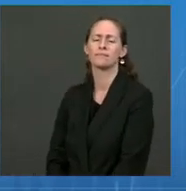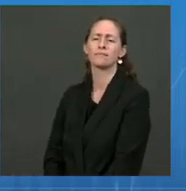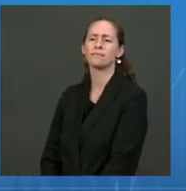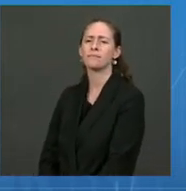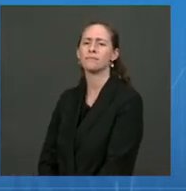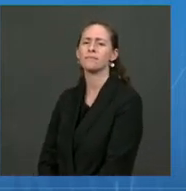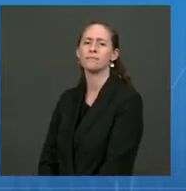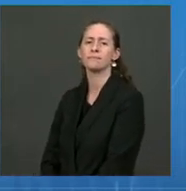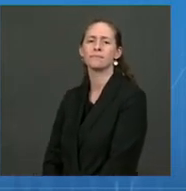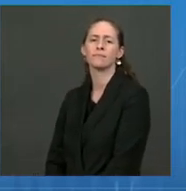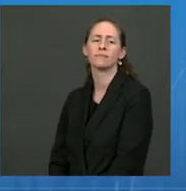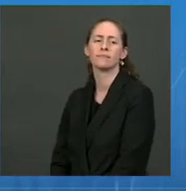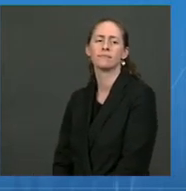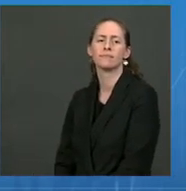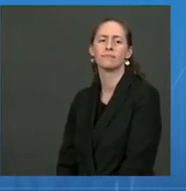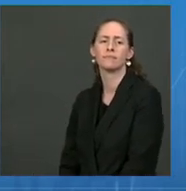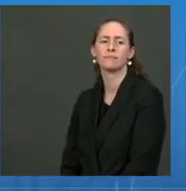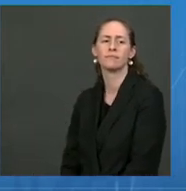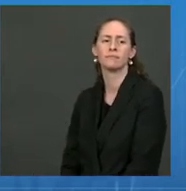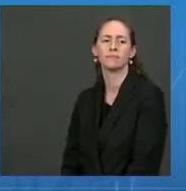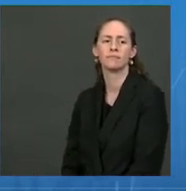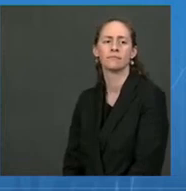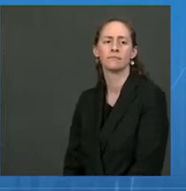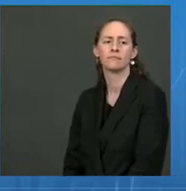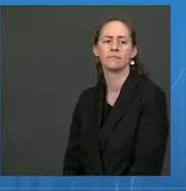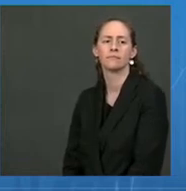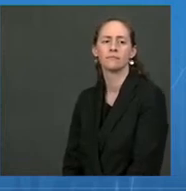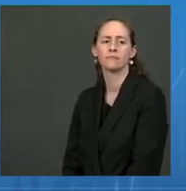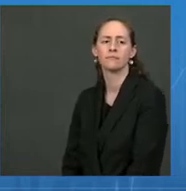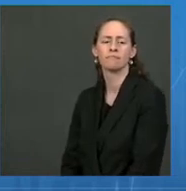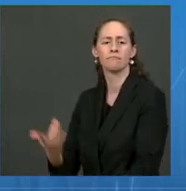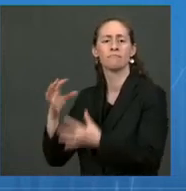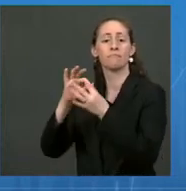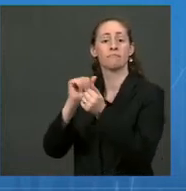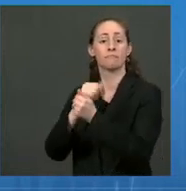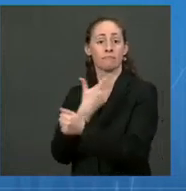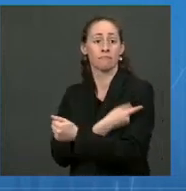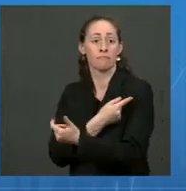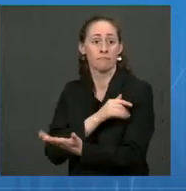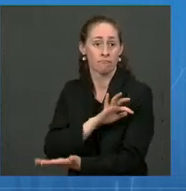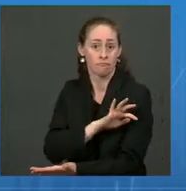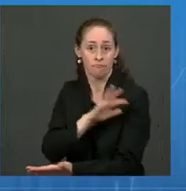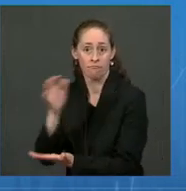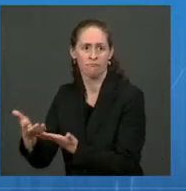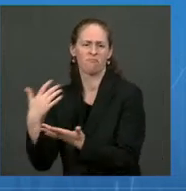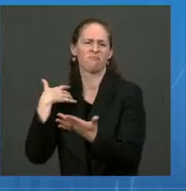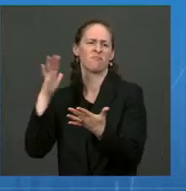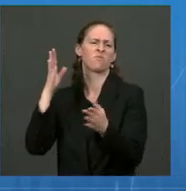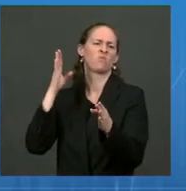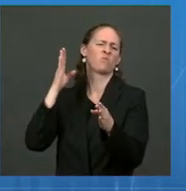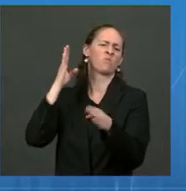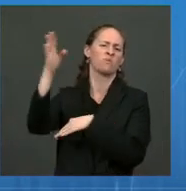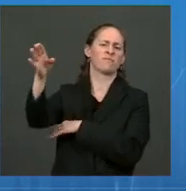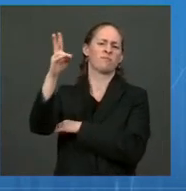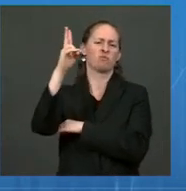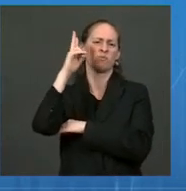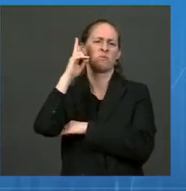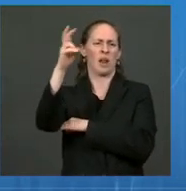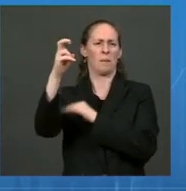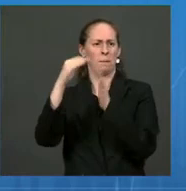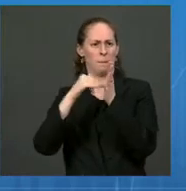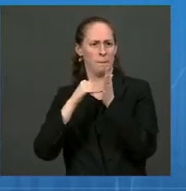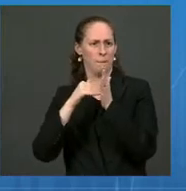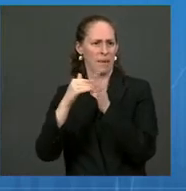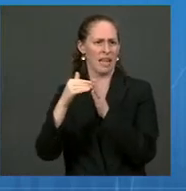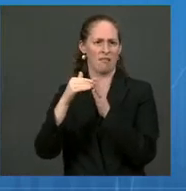doing on vaccine supply. We've already sent over 200 million doses to over 100 countries and have committed to